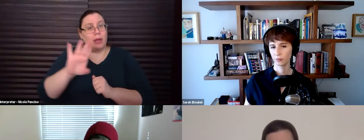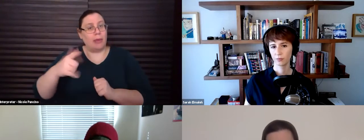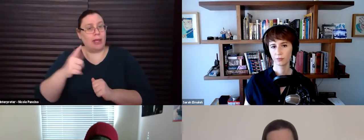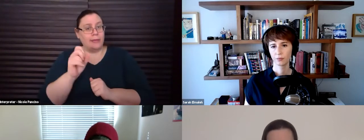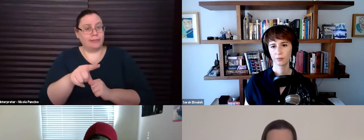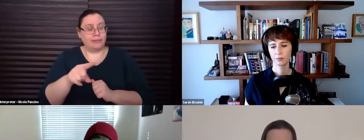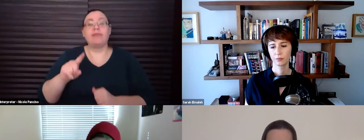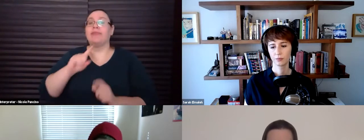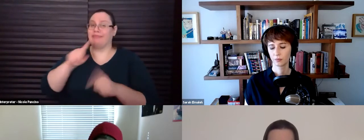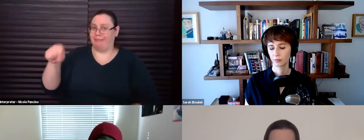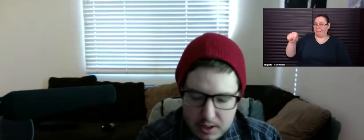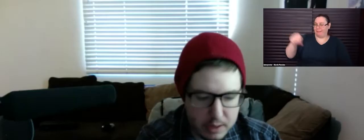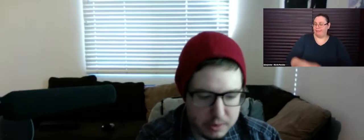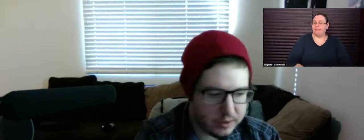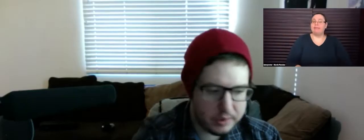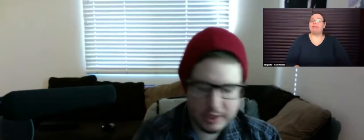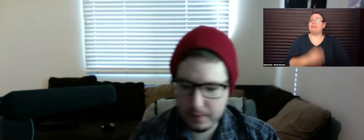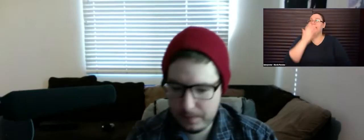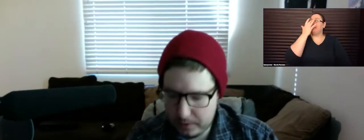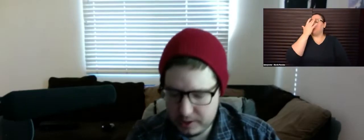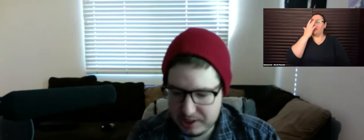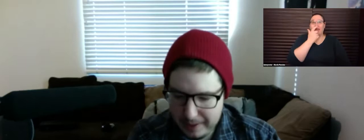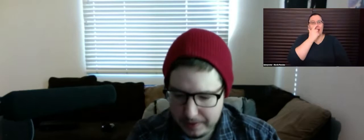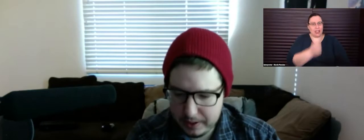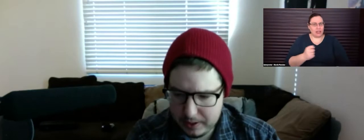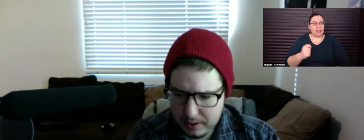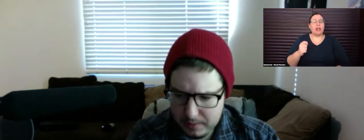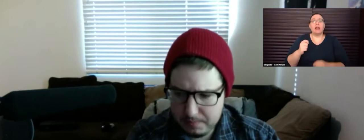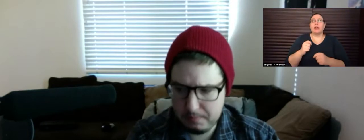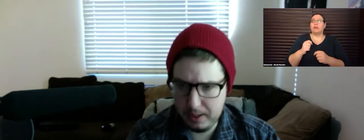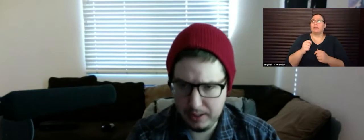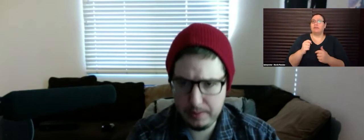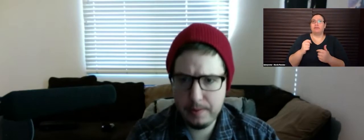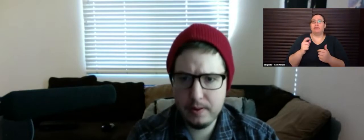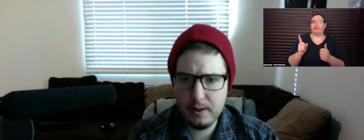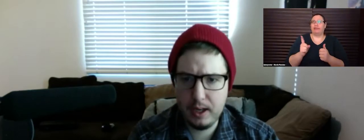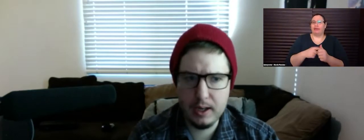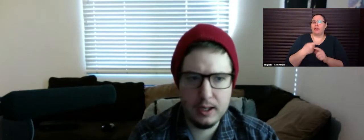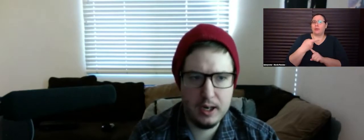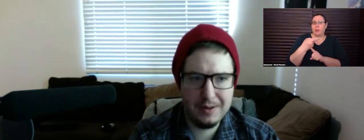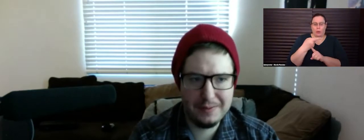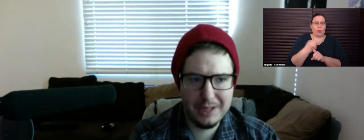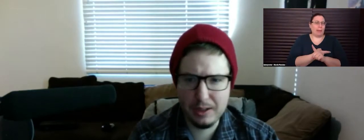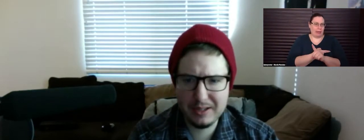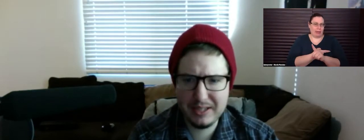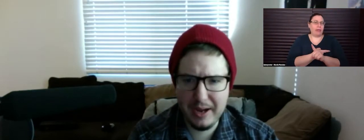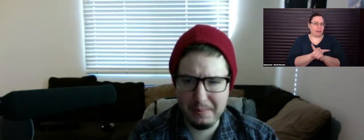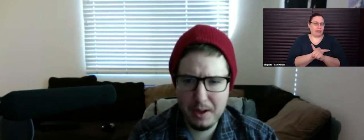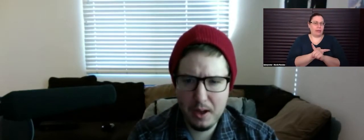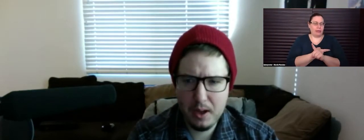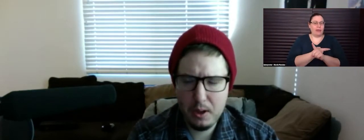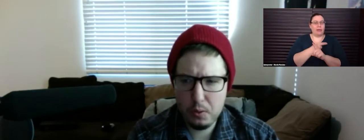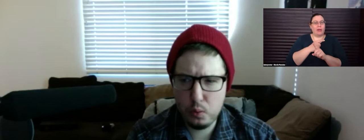Yeah. Um, you know, it was interesting for the first, I think month, uh, of like lockdown,